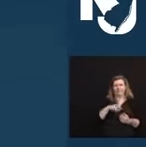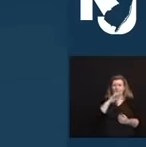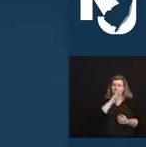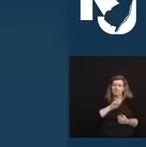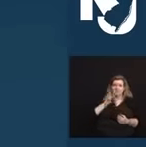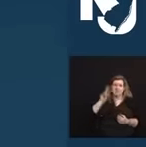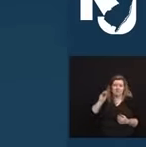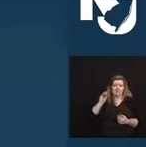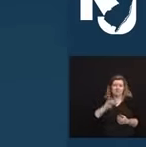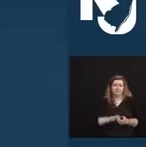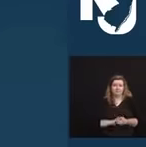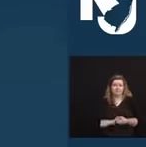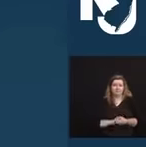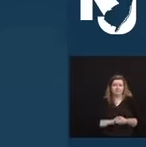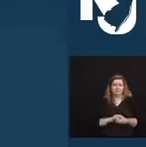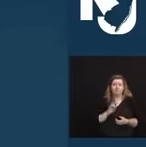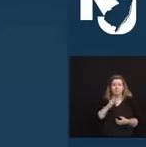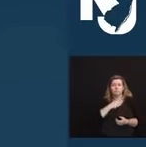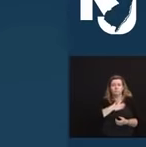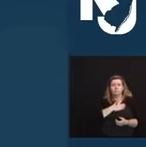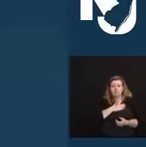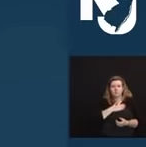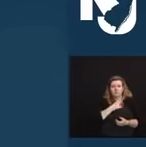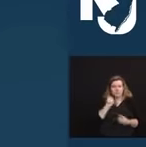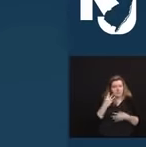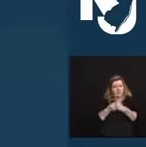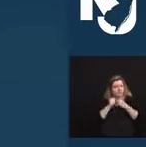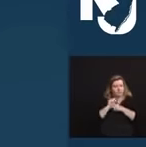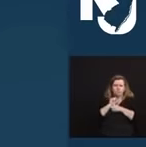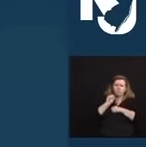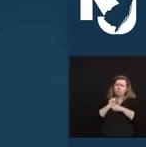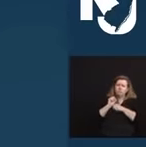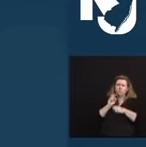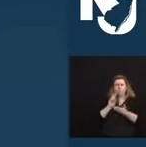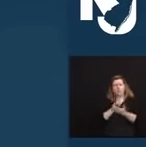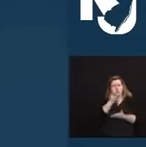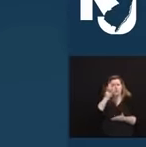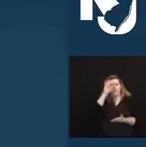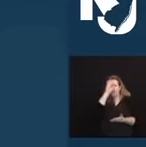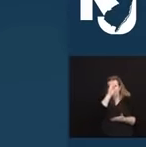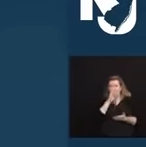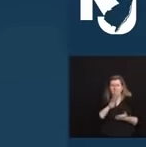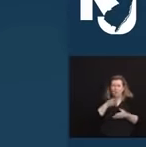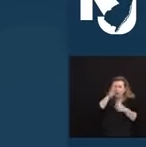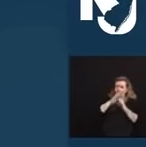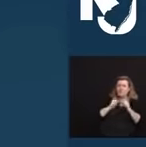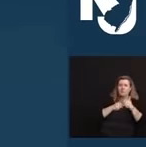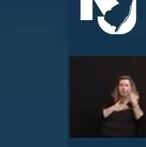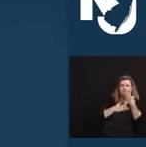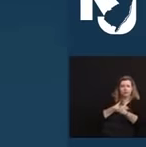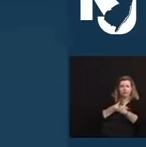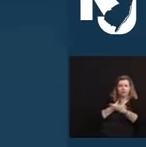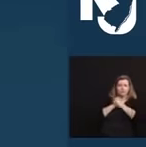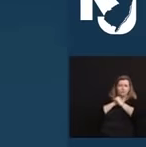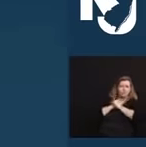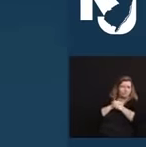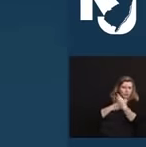We thank her for her years at University Hospital, and may God bless and watch over her and comfort her family at this time.